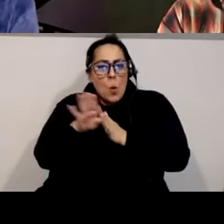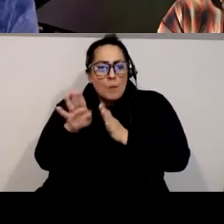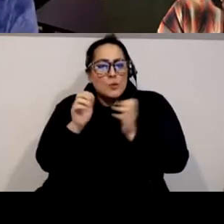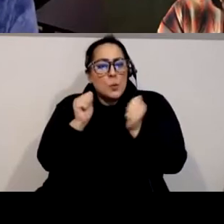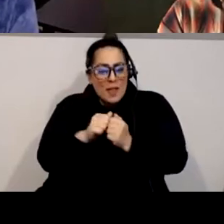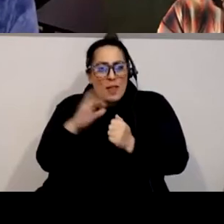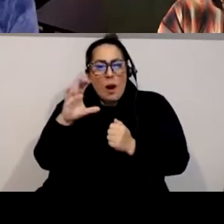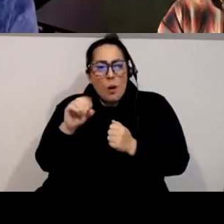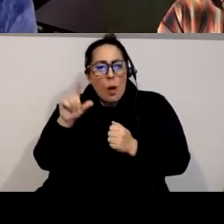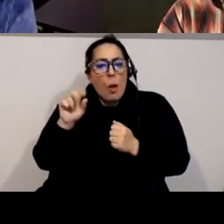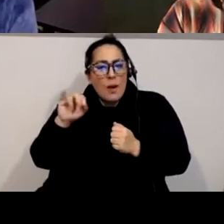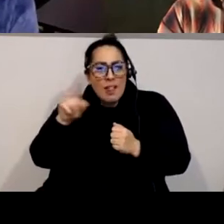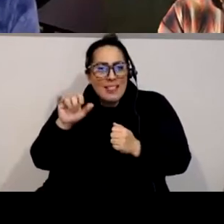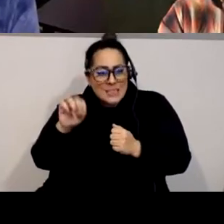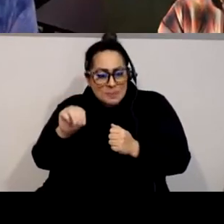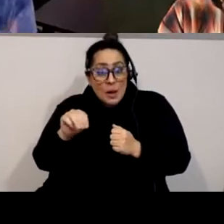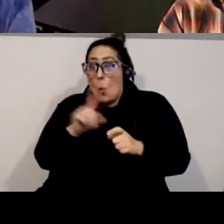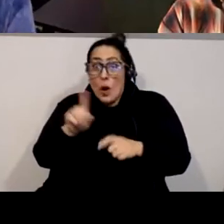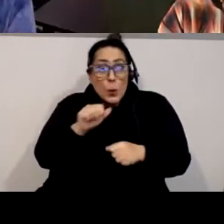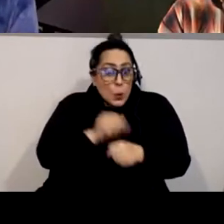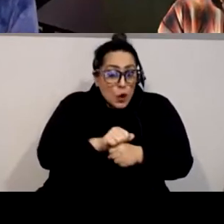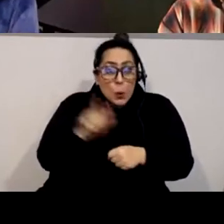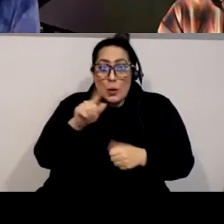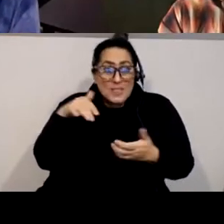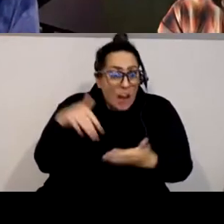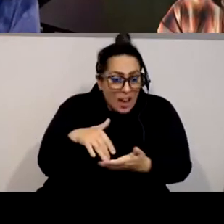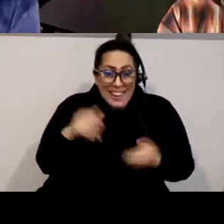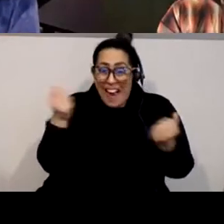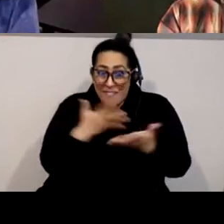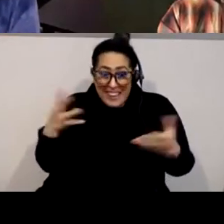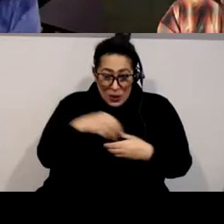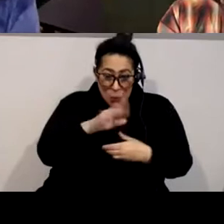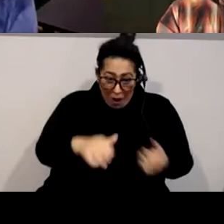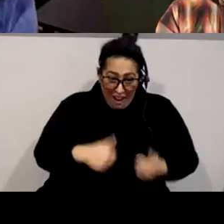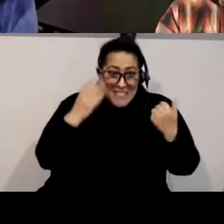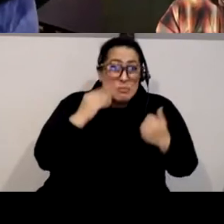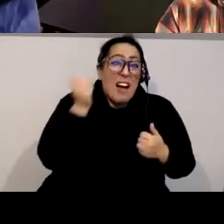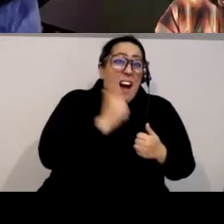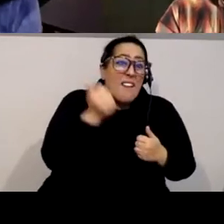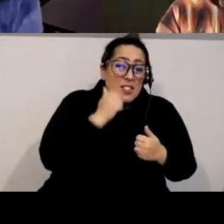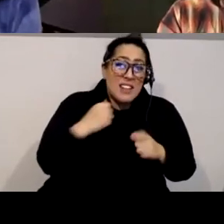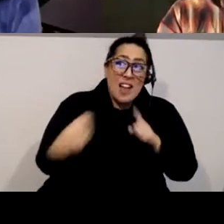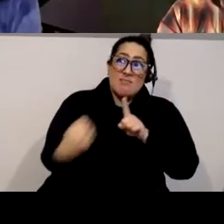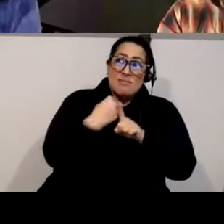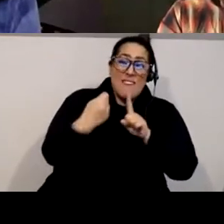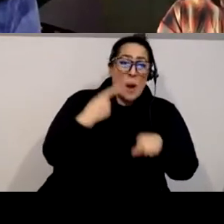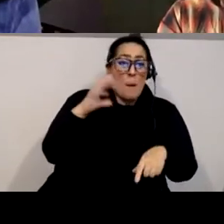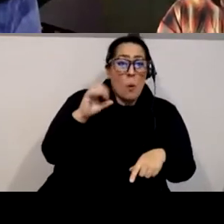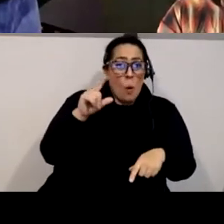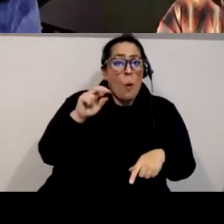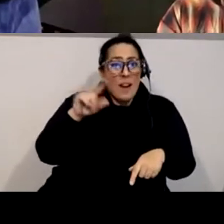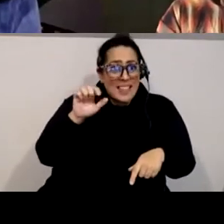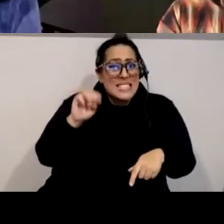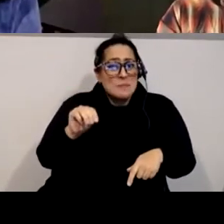where you're working where you're living you know and then start thinking about those processes and go from there jeff did you have anything you wanted to add